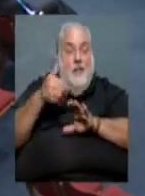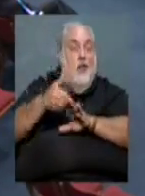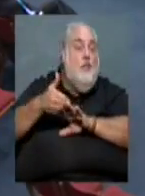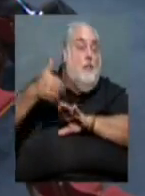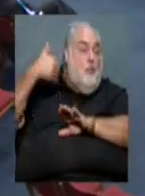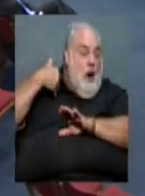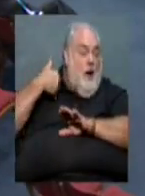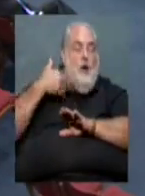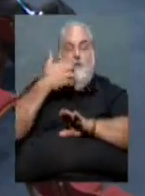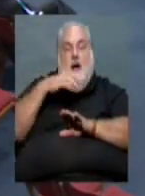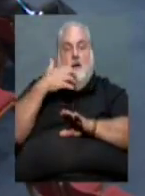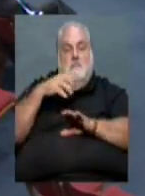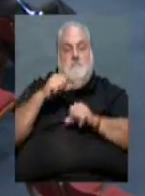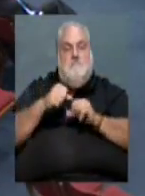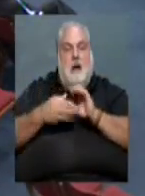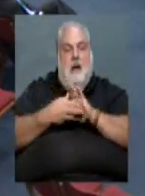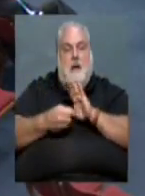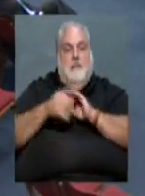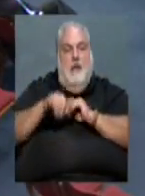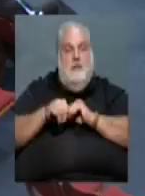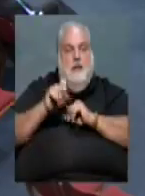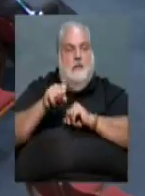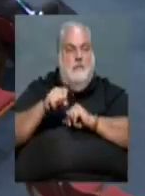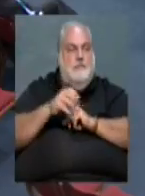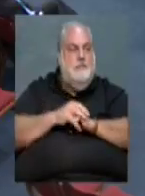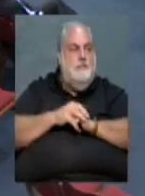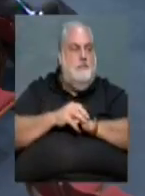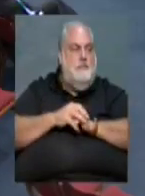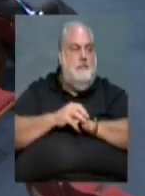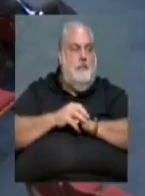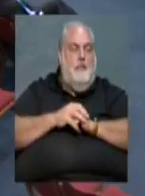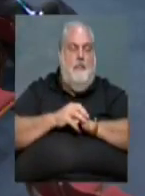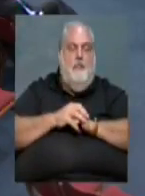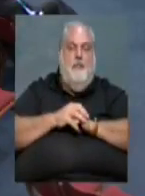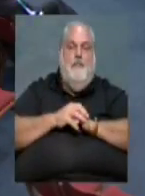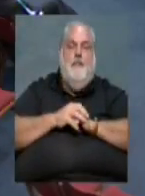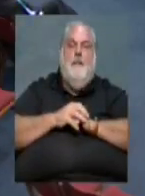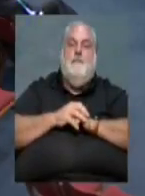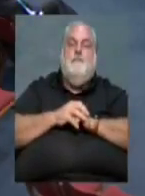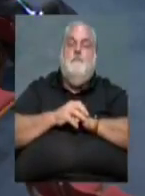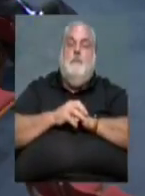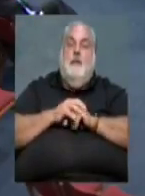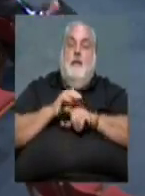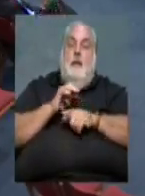ordinance on hot checks? I will try to find out. There's a bit more to mention to that, Director Richardson.